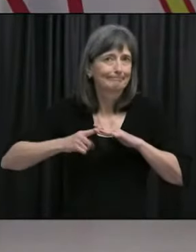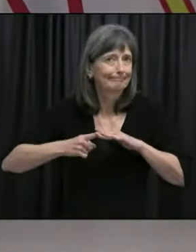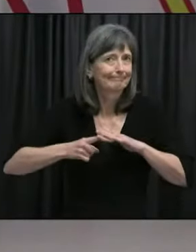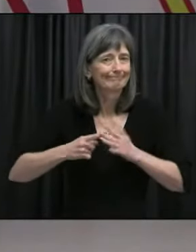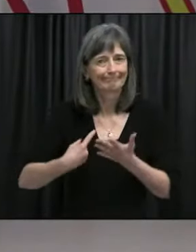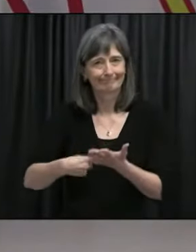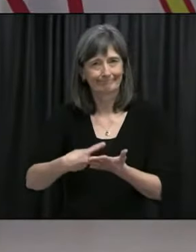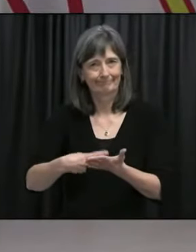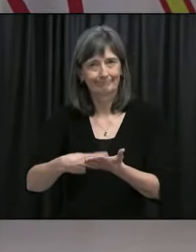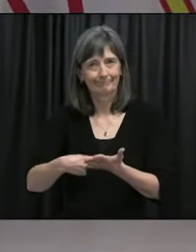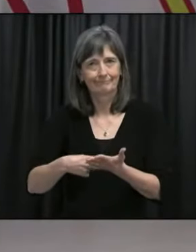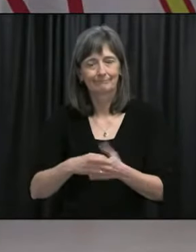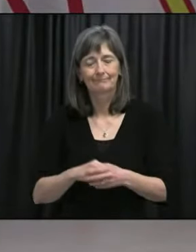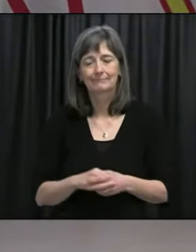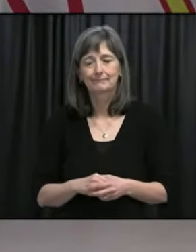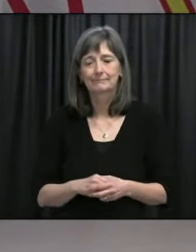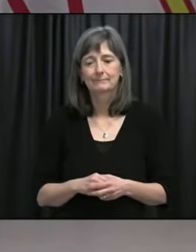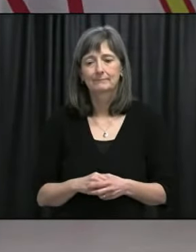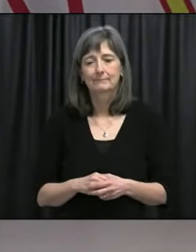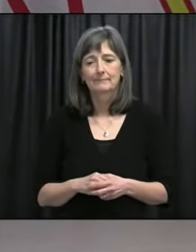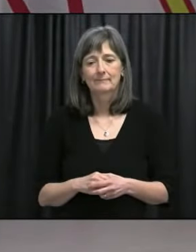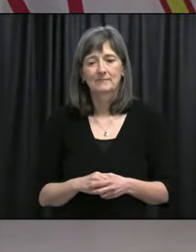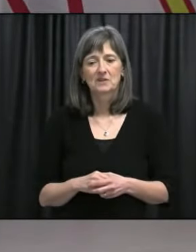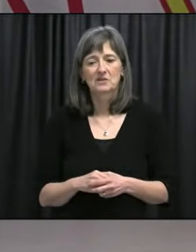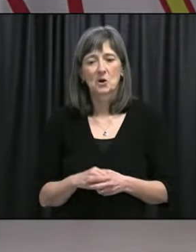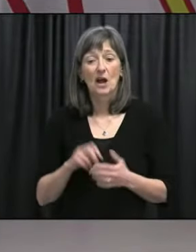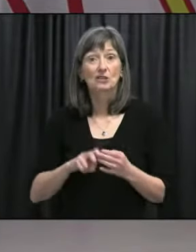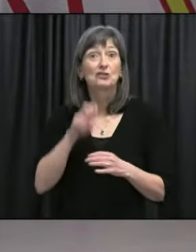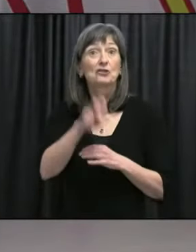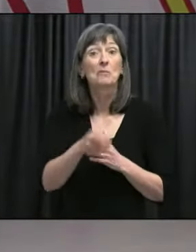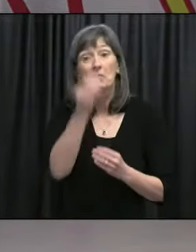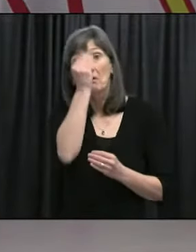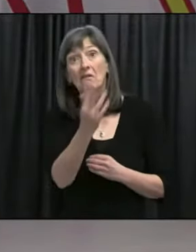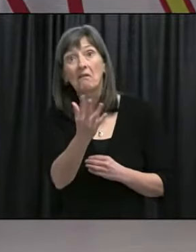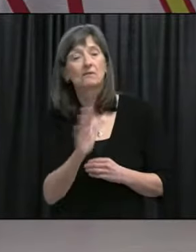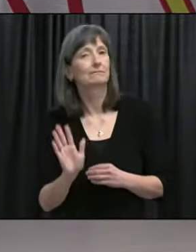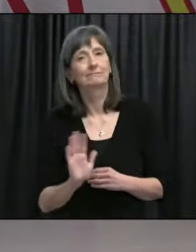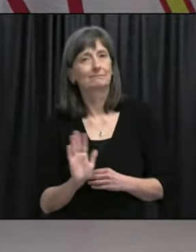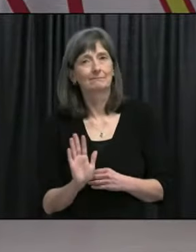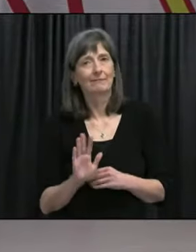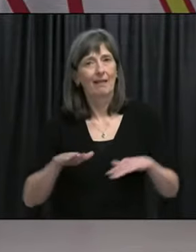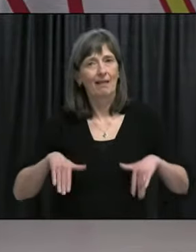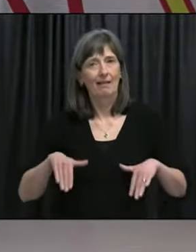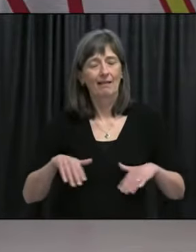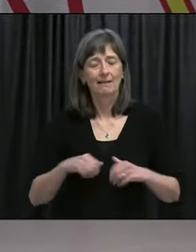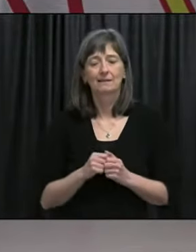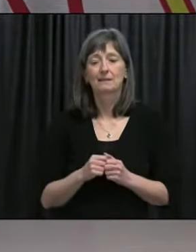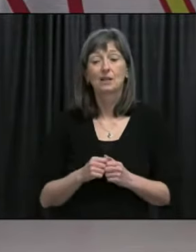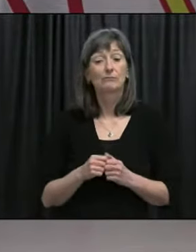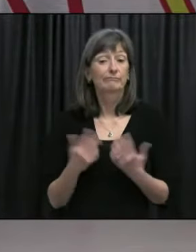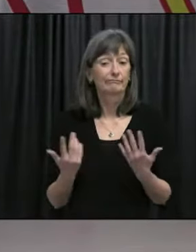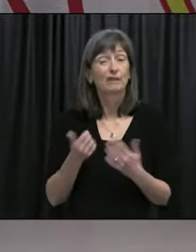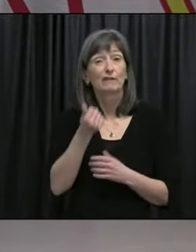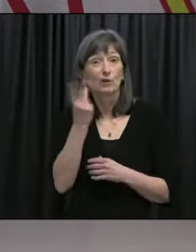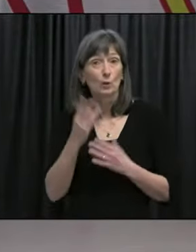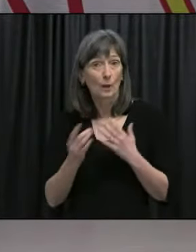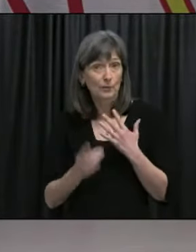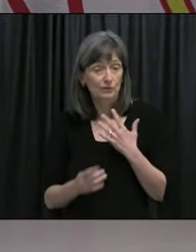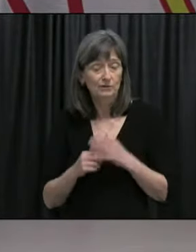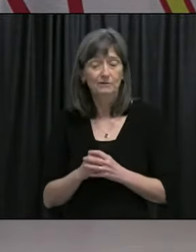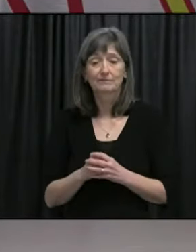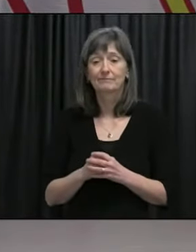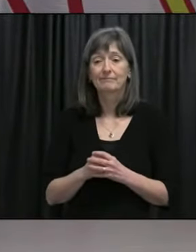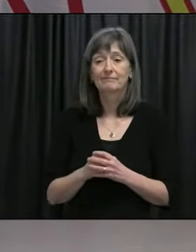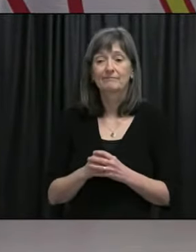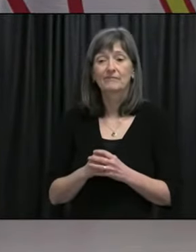planning stages. So I wouldn't want to talk out of turn, but you know, the options are basically that it gets administered